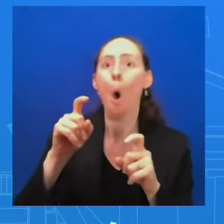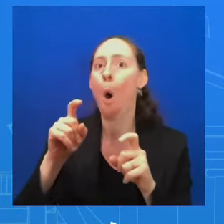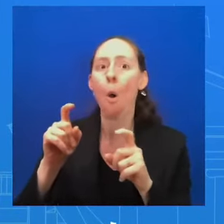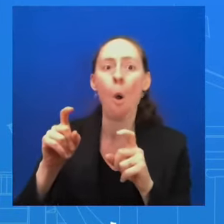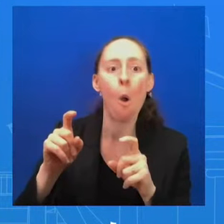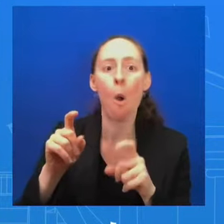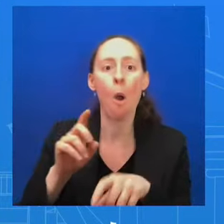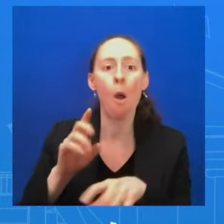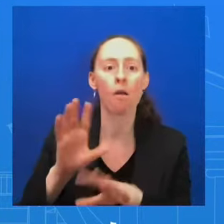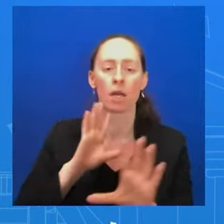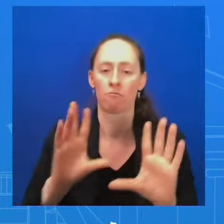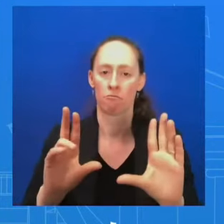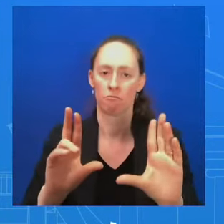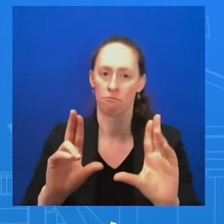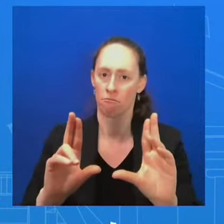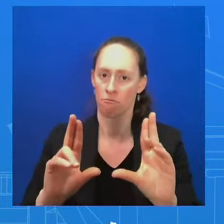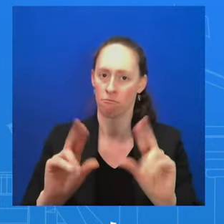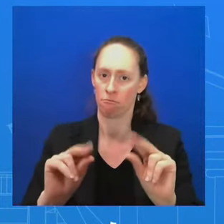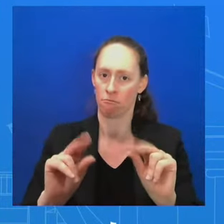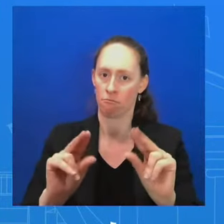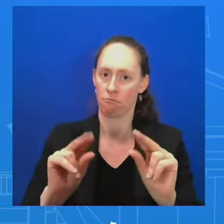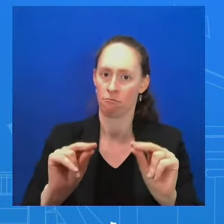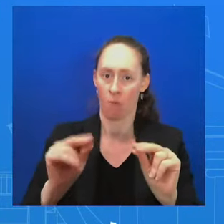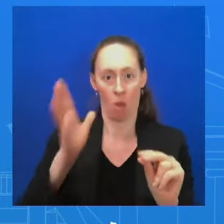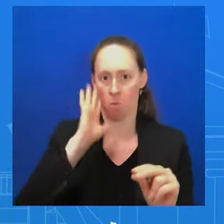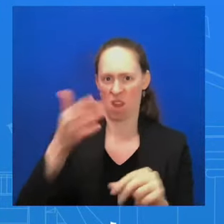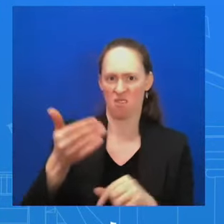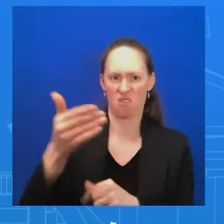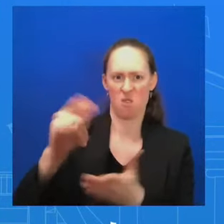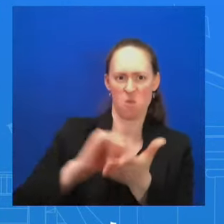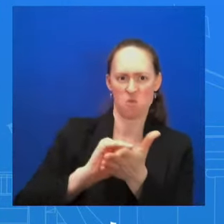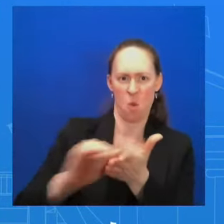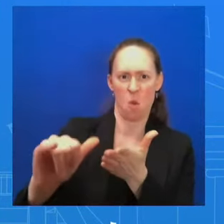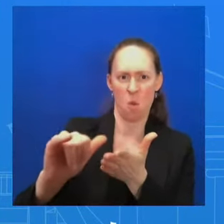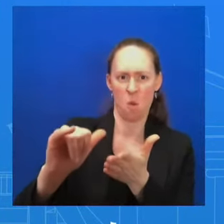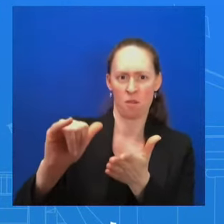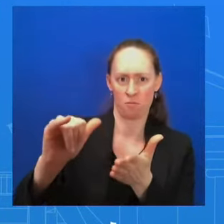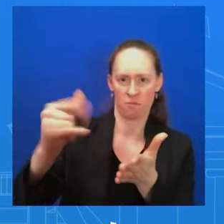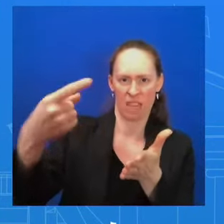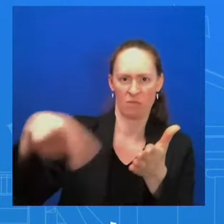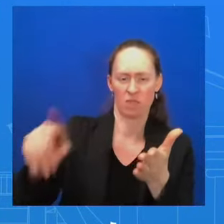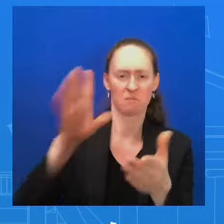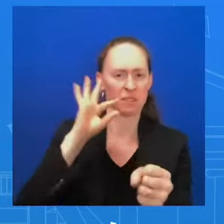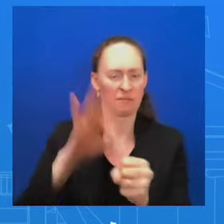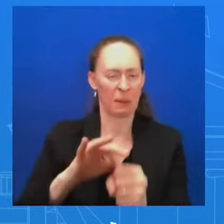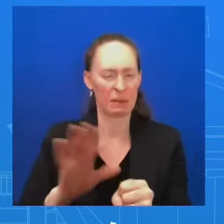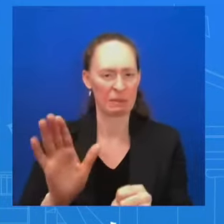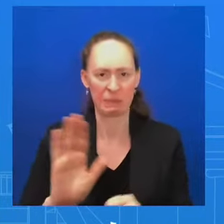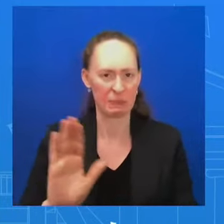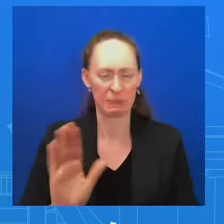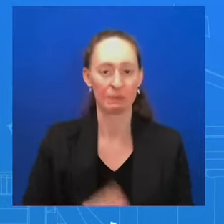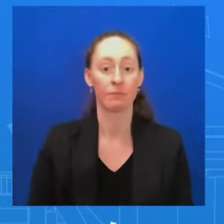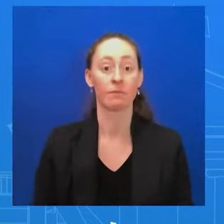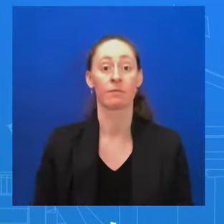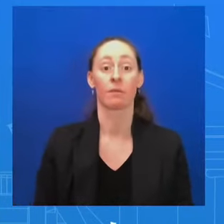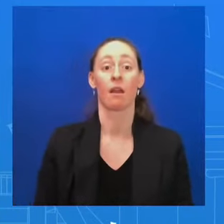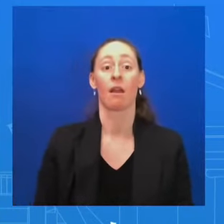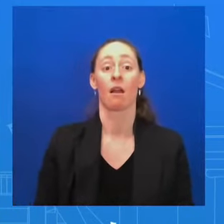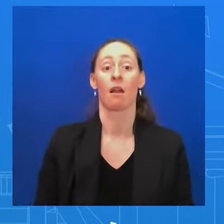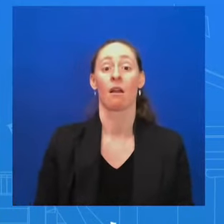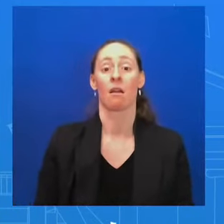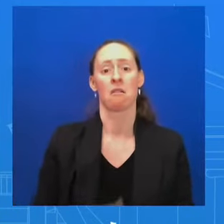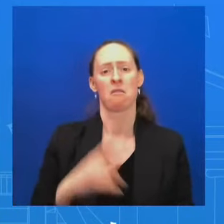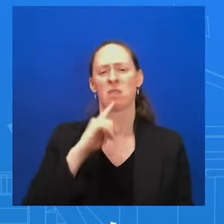to a vote in New York early next week. Now, the vote should be straightforward. The Outer Space Treaty, which has been signed by more than